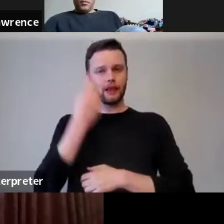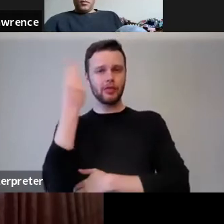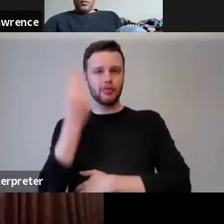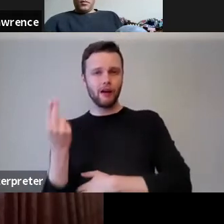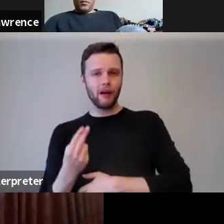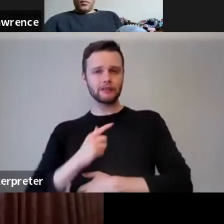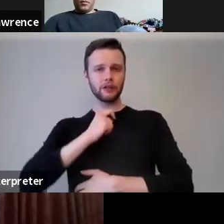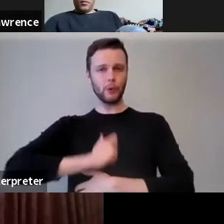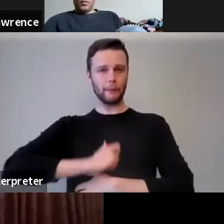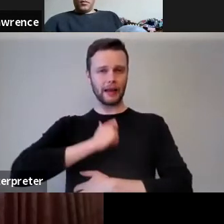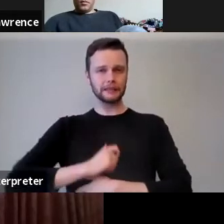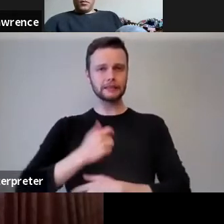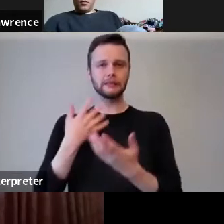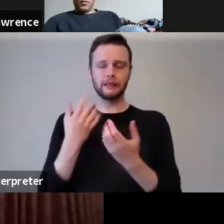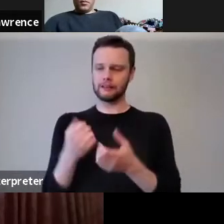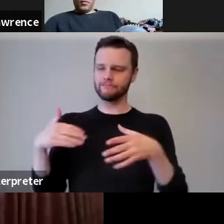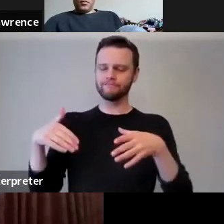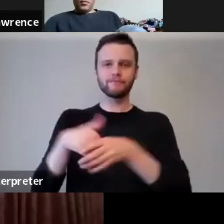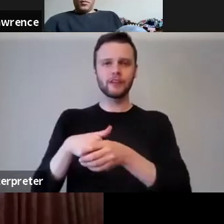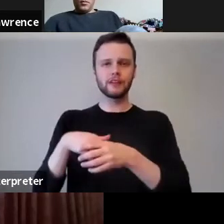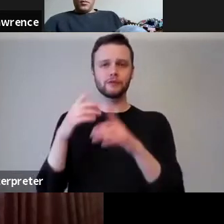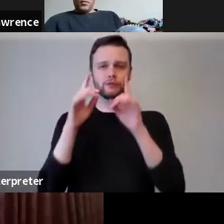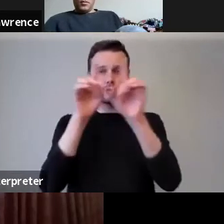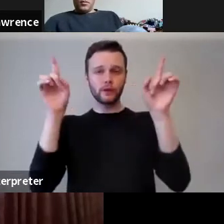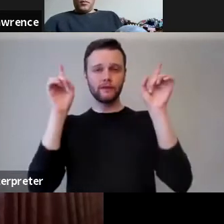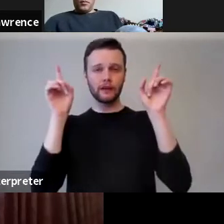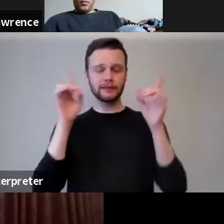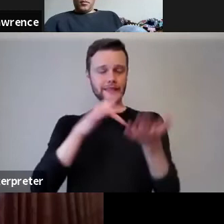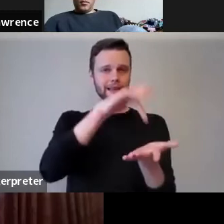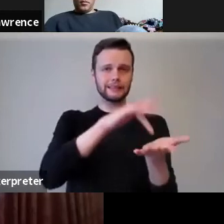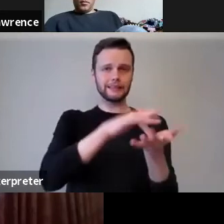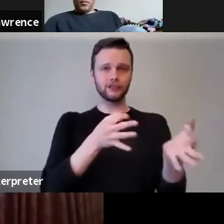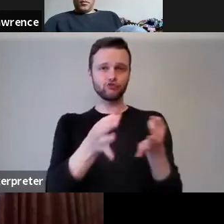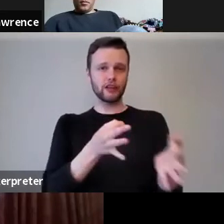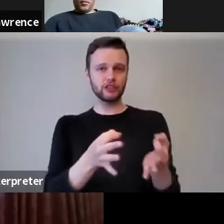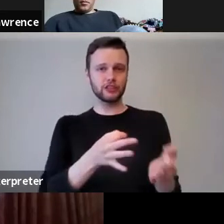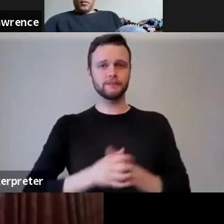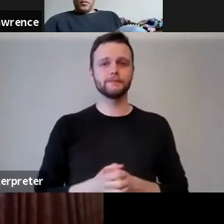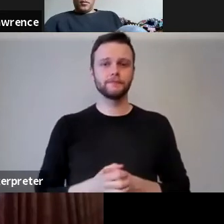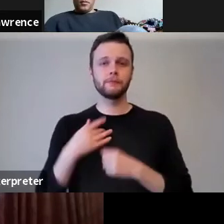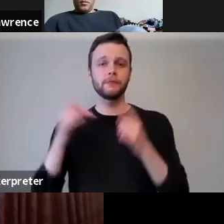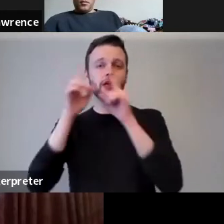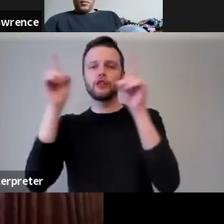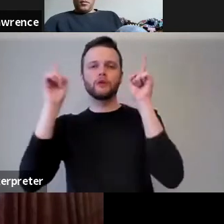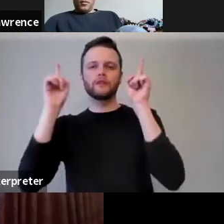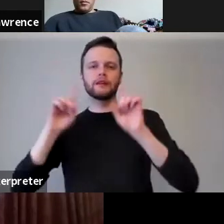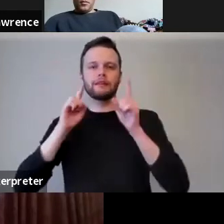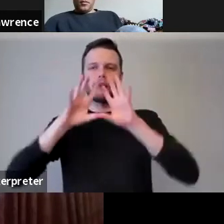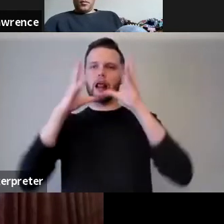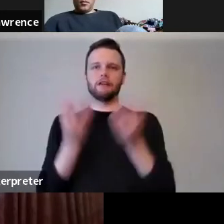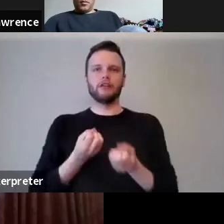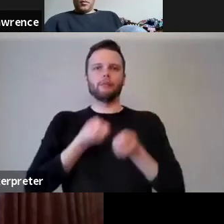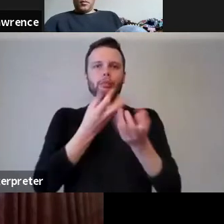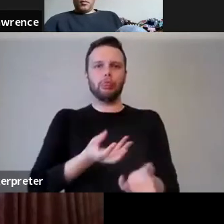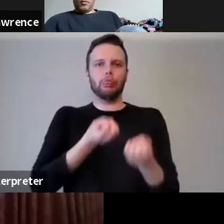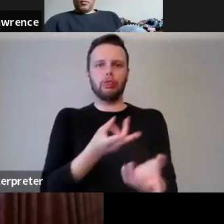can play into university and city strategies. Clearly universities alone can't provide all of the answers, but